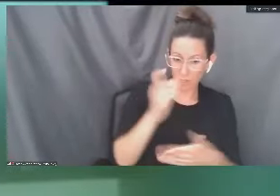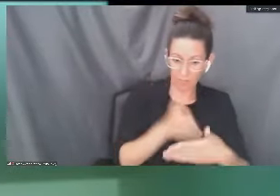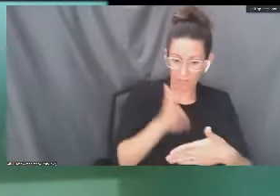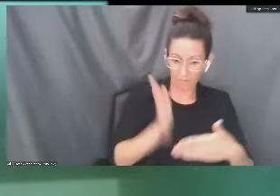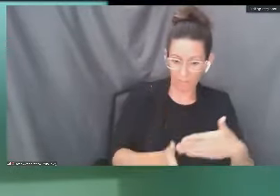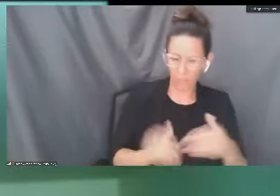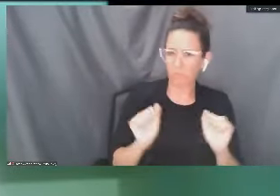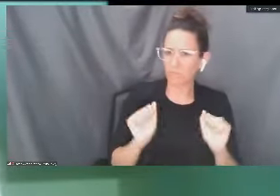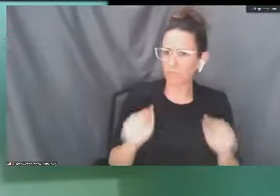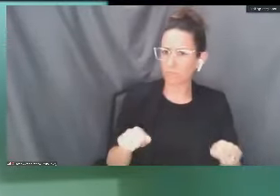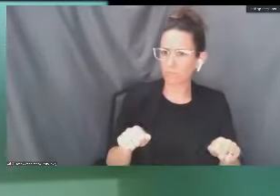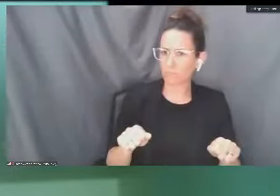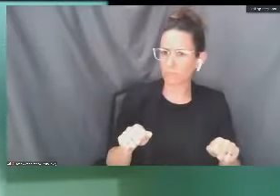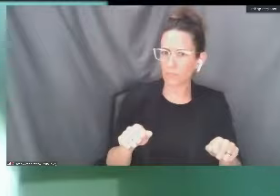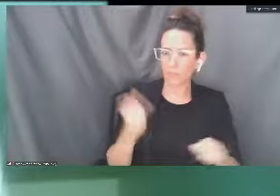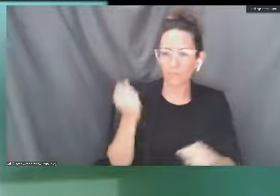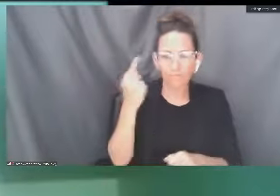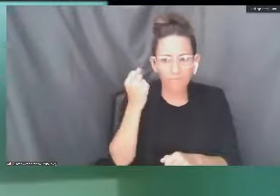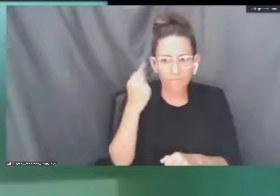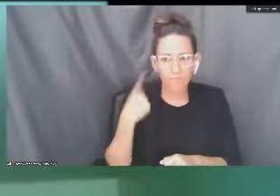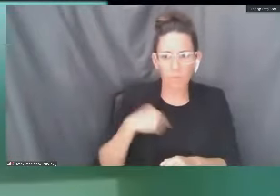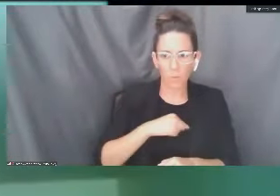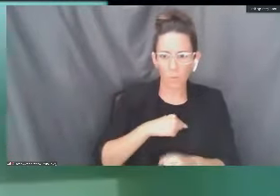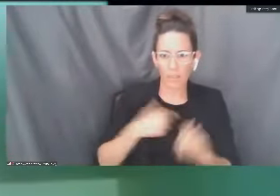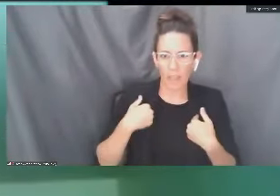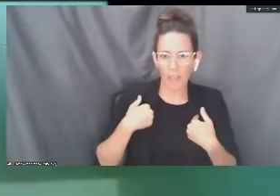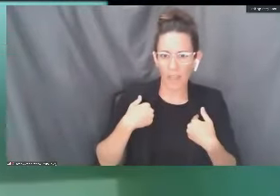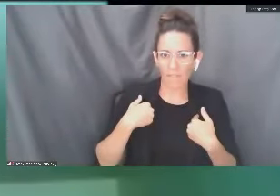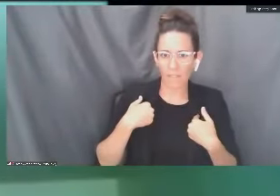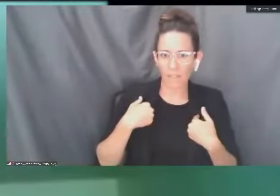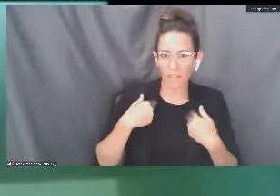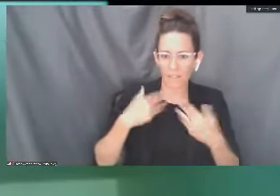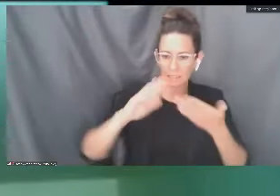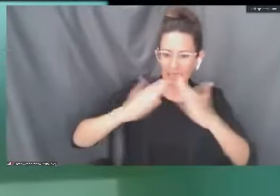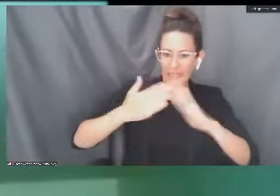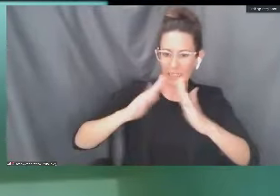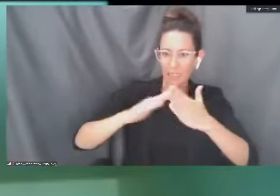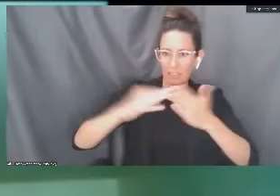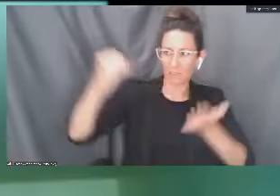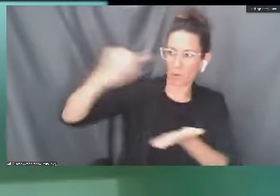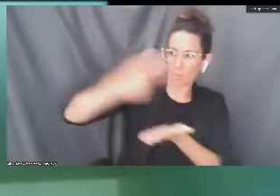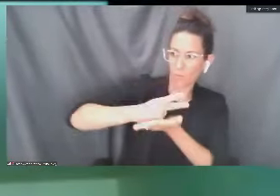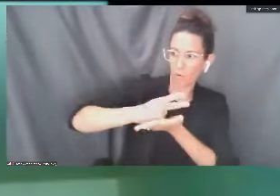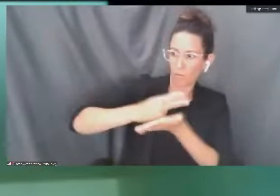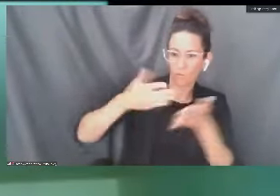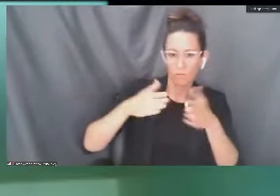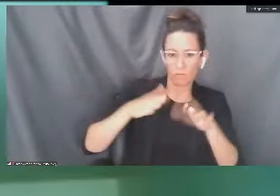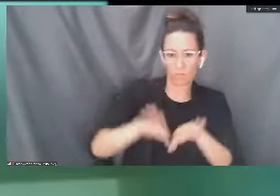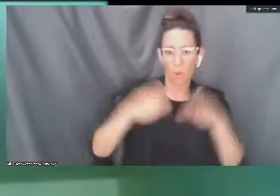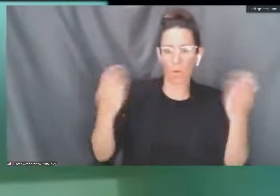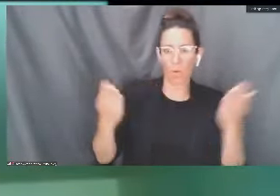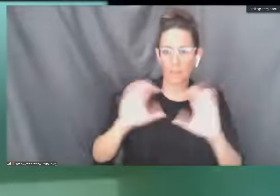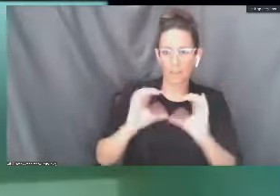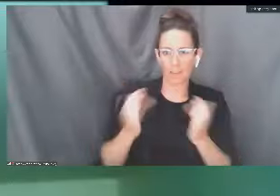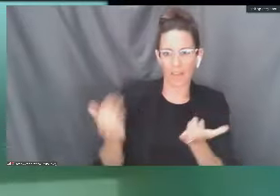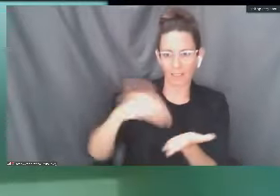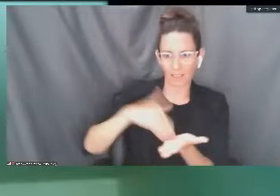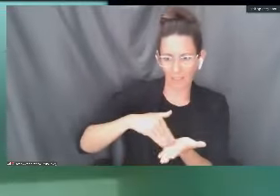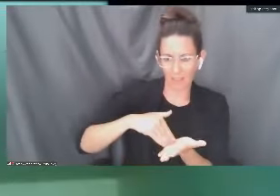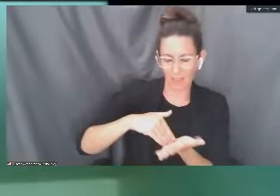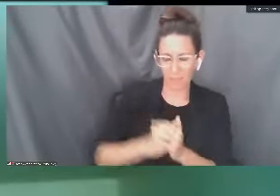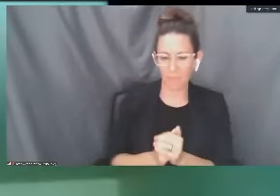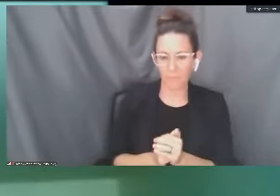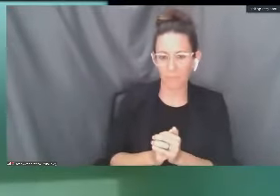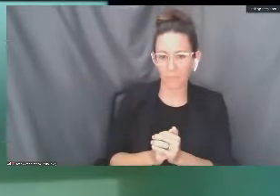so, providing that we have the approval of public health officials to open up the campus for those classes. And then